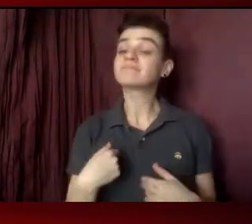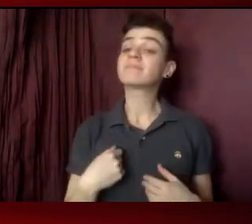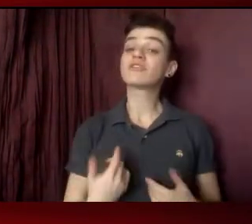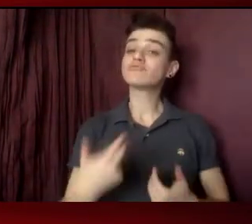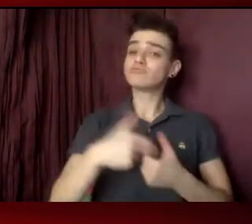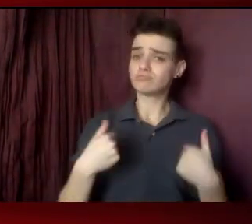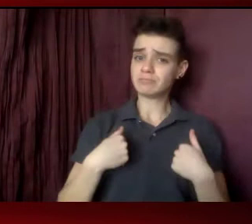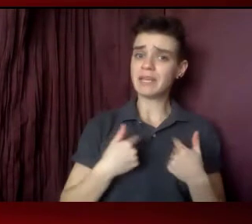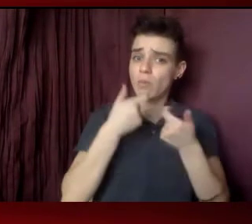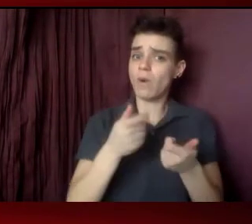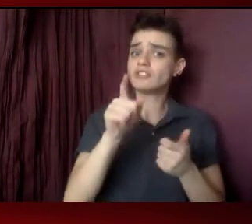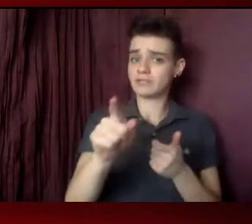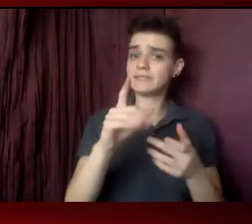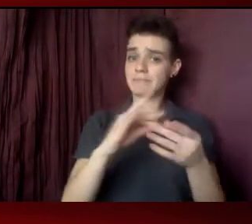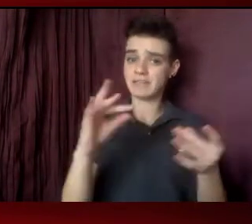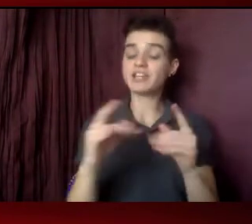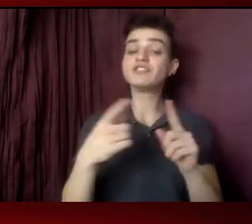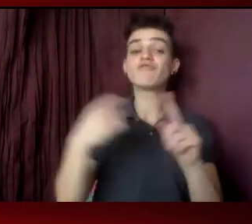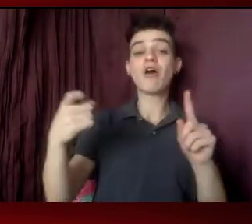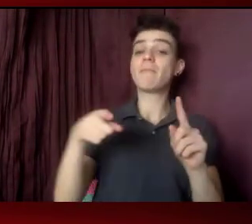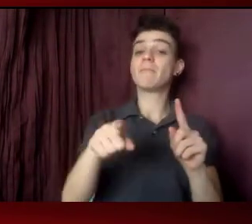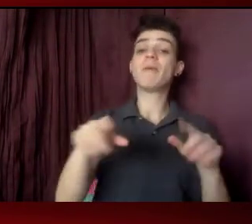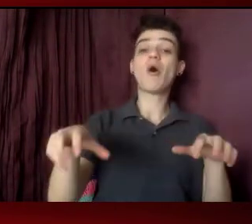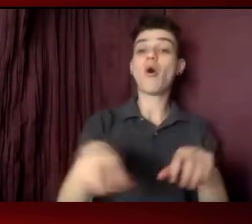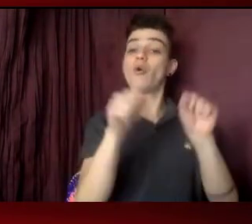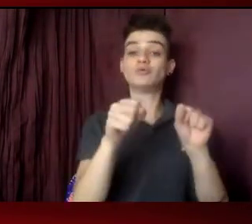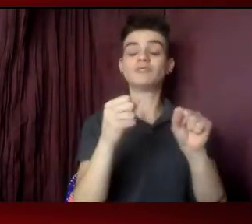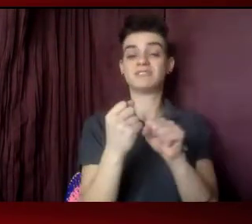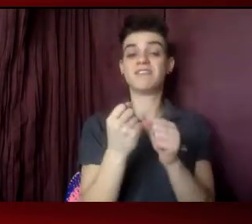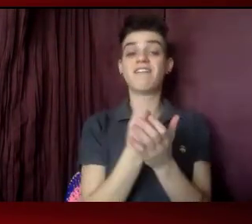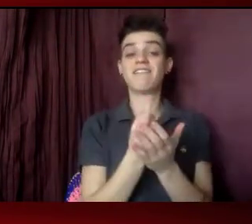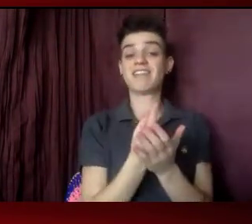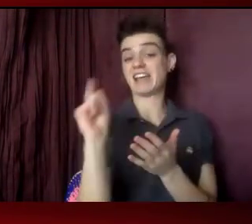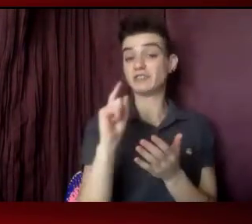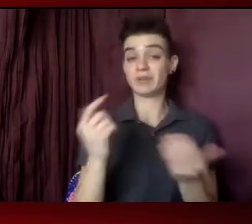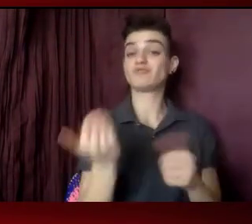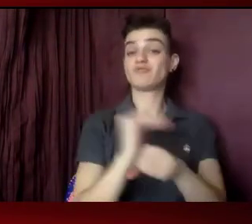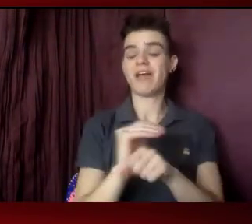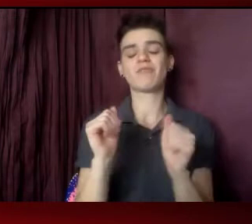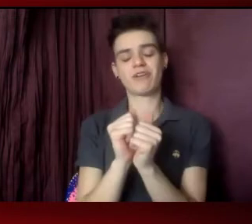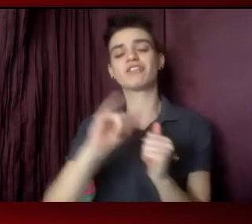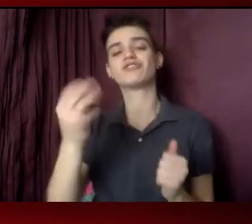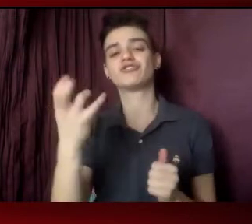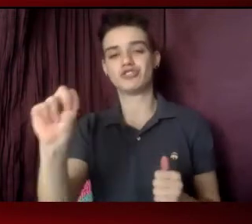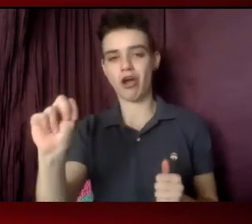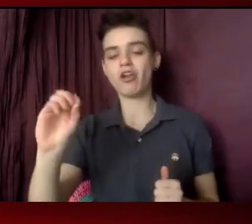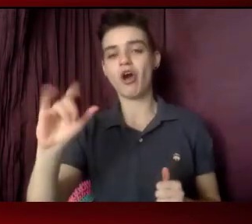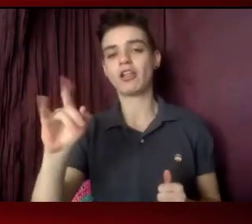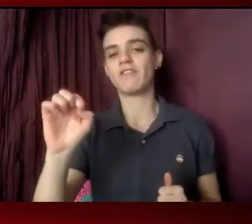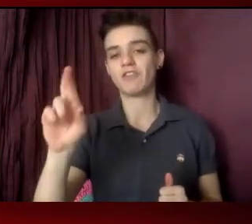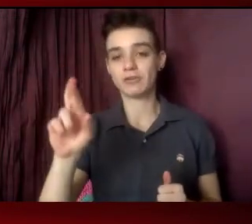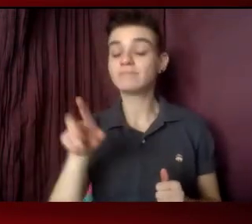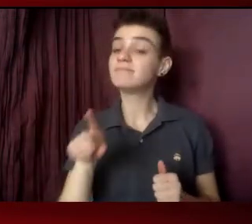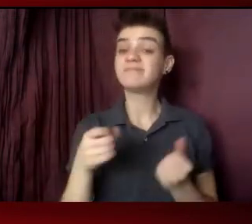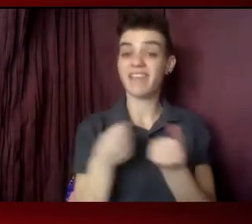viewing this special message from the host of Last Week Tonight with John Oliver, an advocate and a first